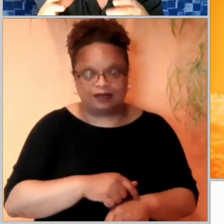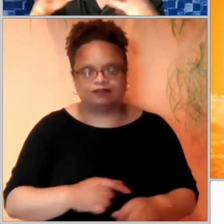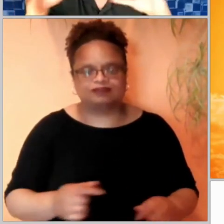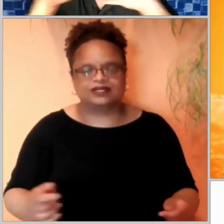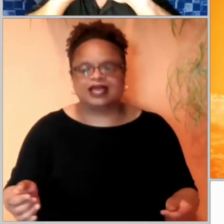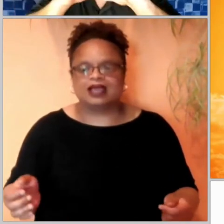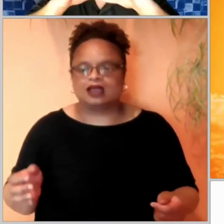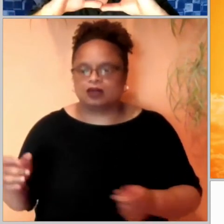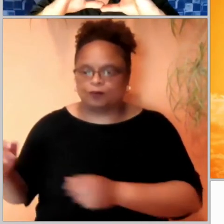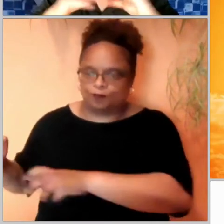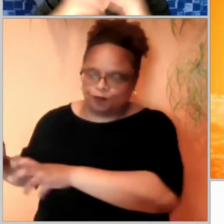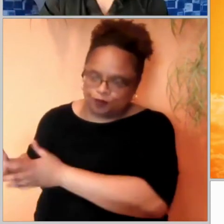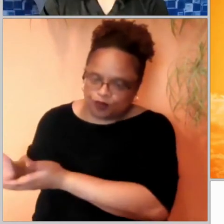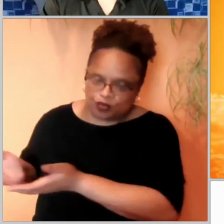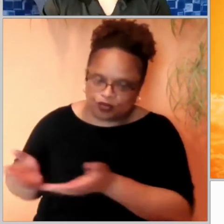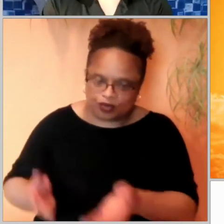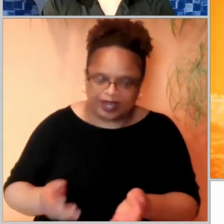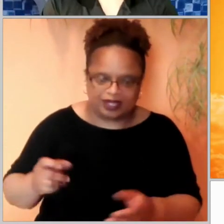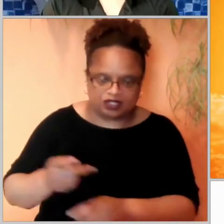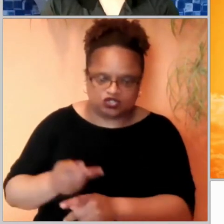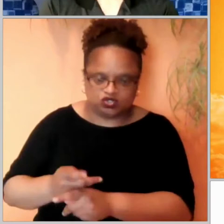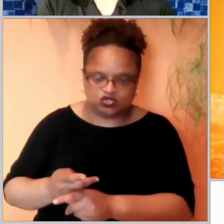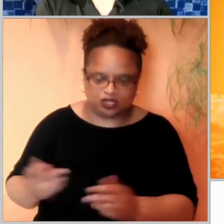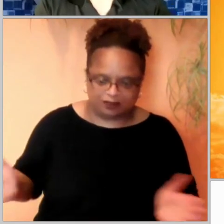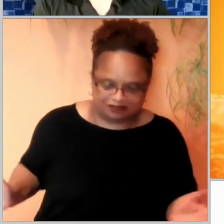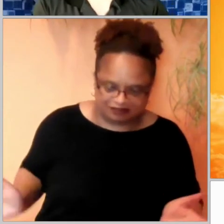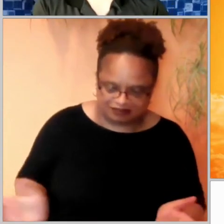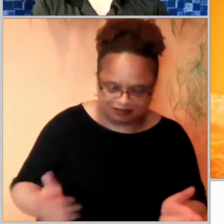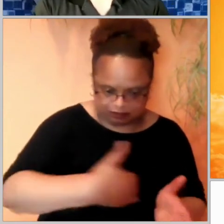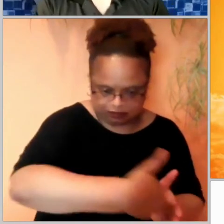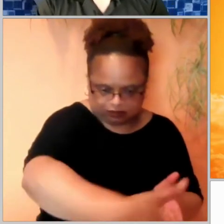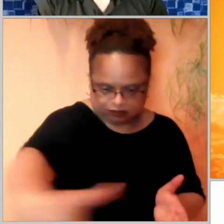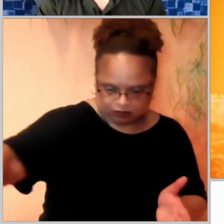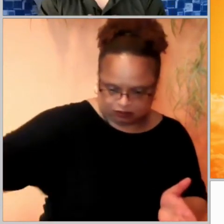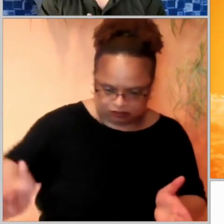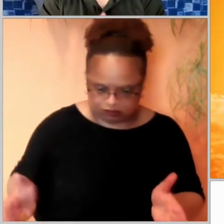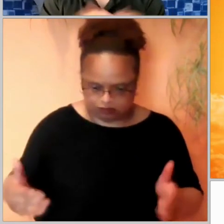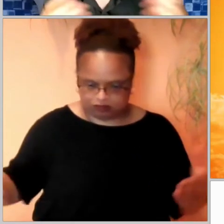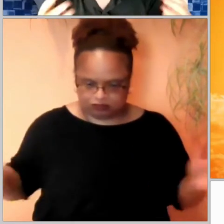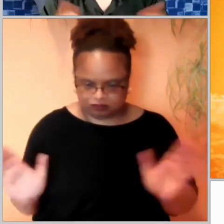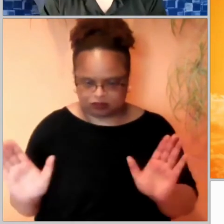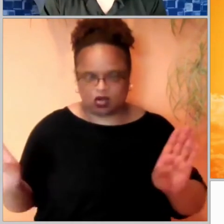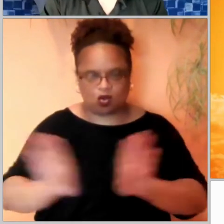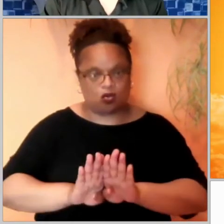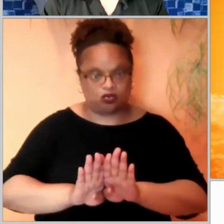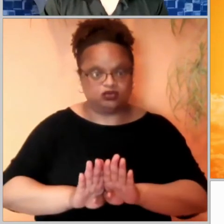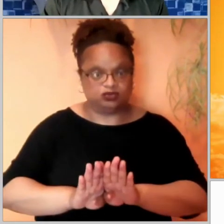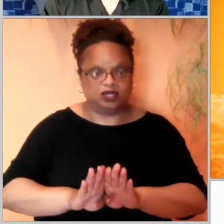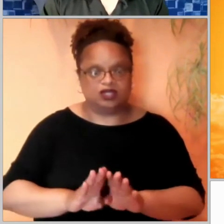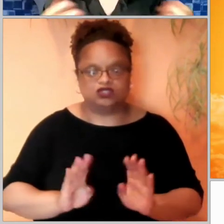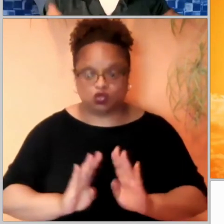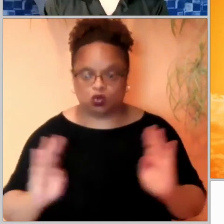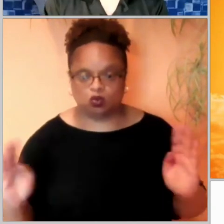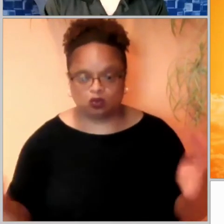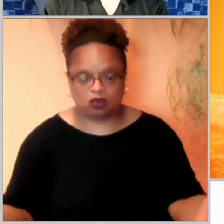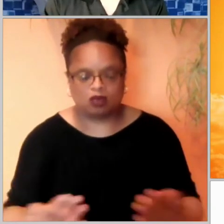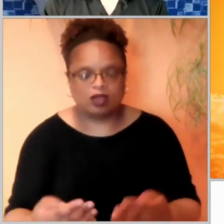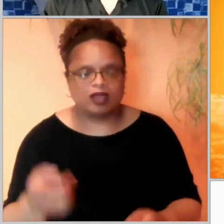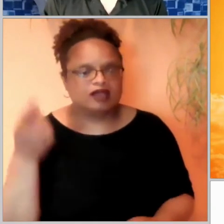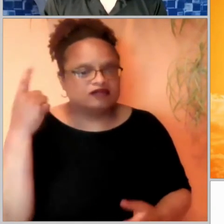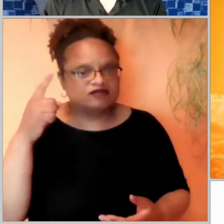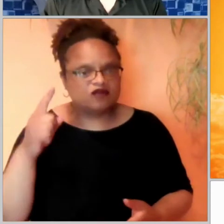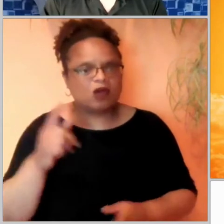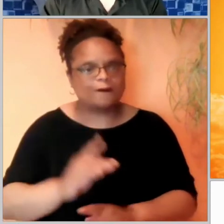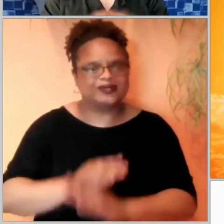enclosure with a single door or a gate. The enclosure could be made of loose rock or hedge bushes